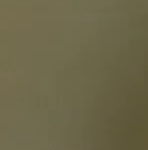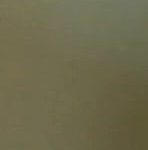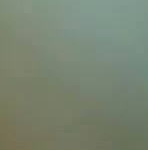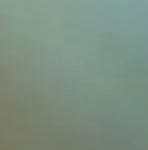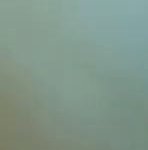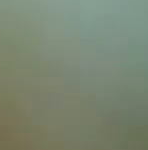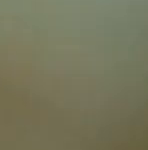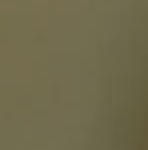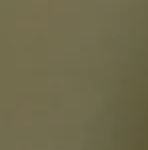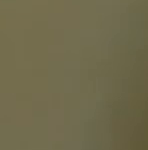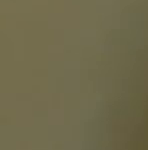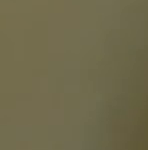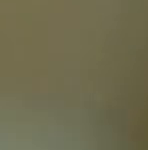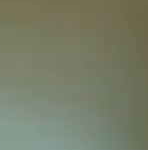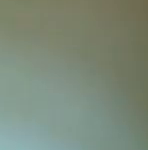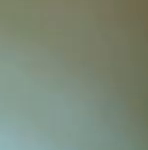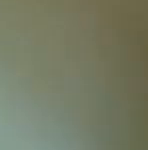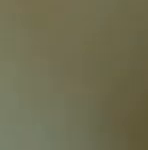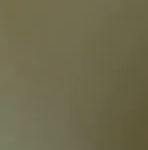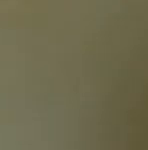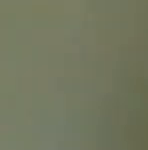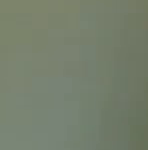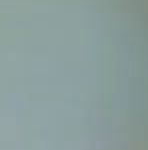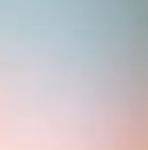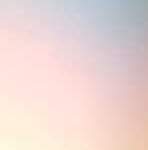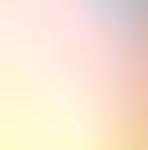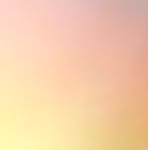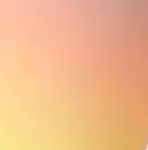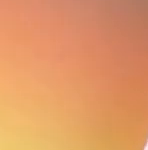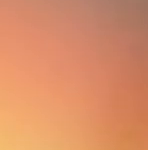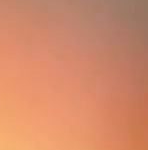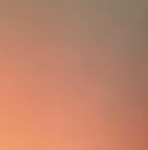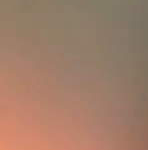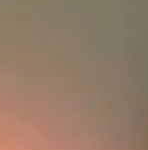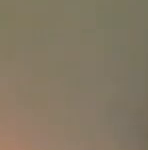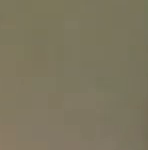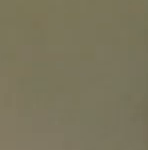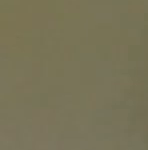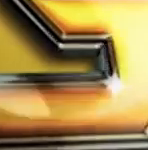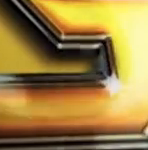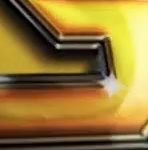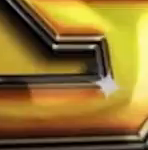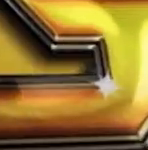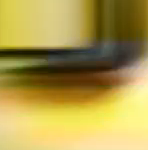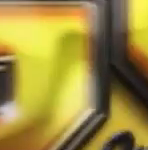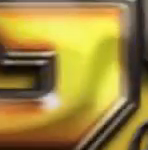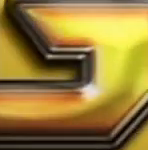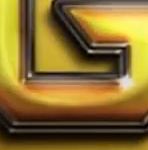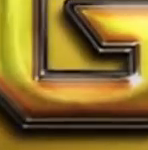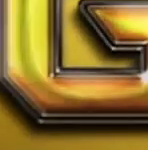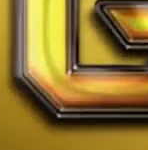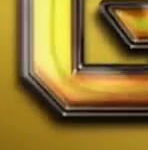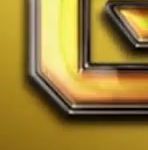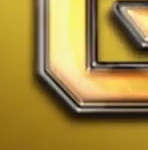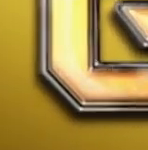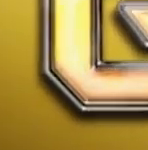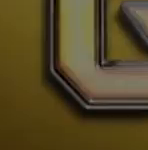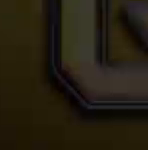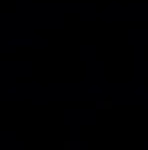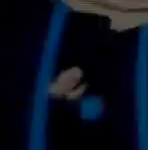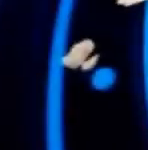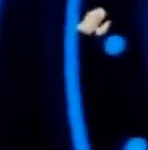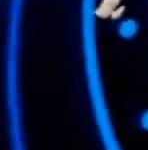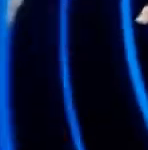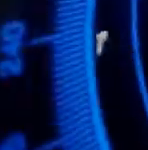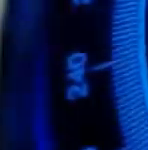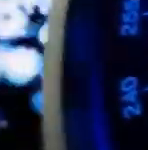Bula, I'm Miri. I'm from Lotoka and I love Gold FM because they play all my classic hits. Gold FM. Only the classic hits.